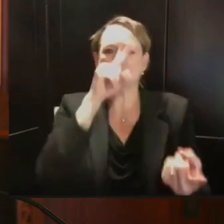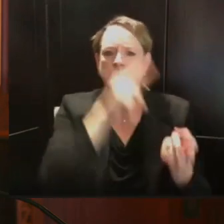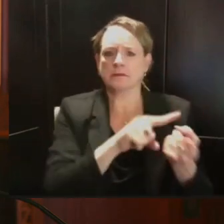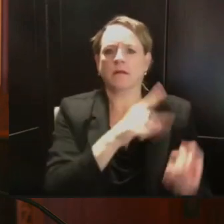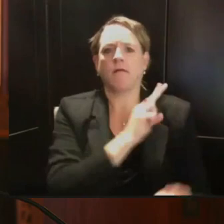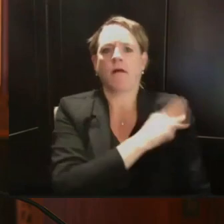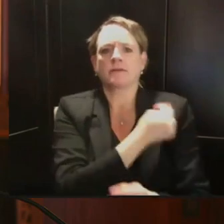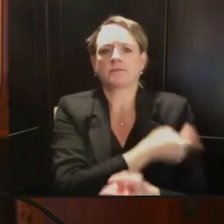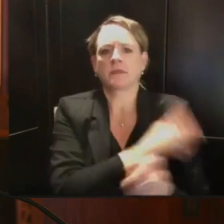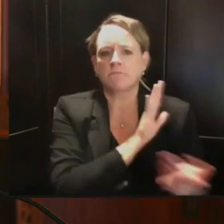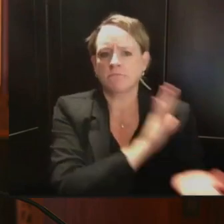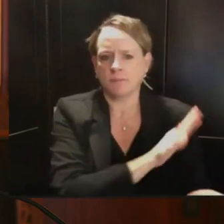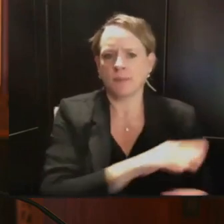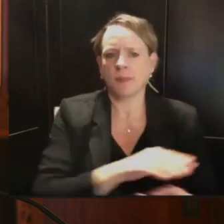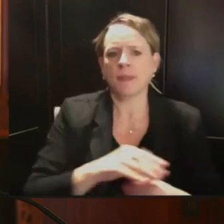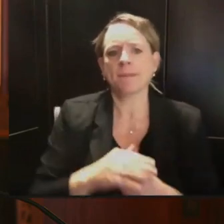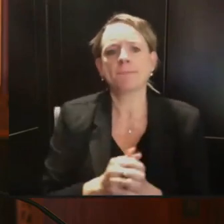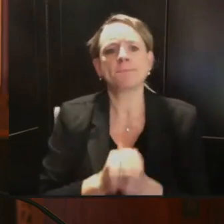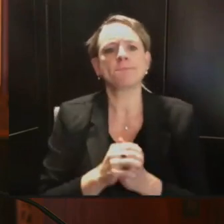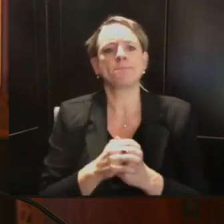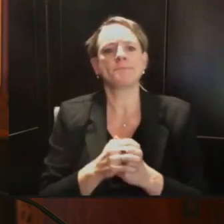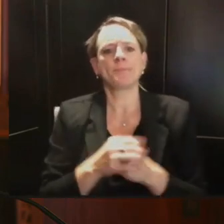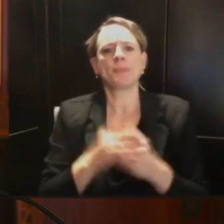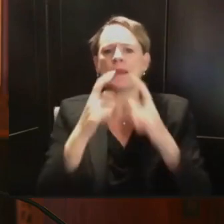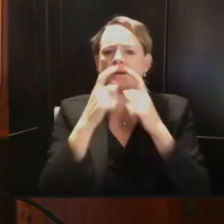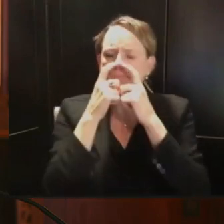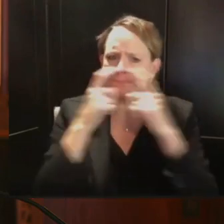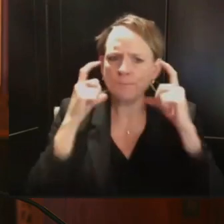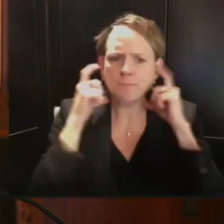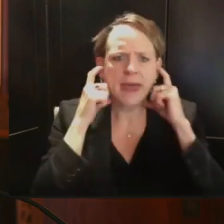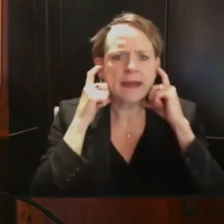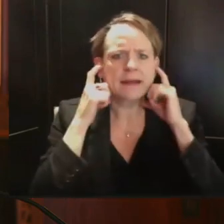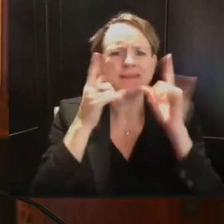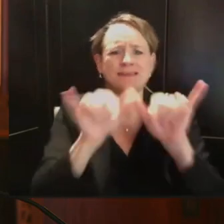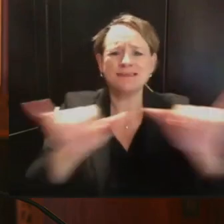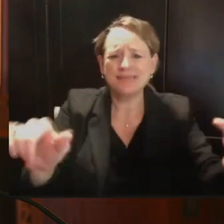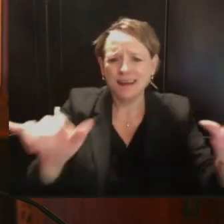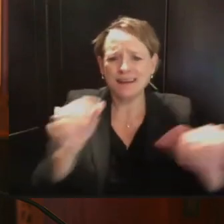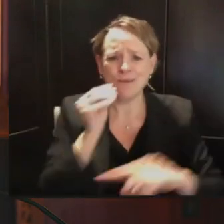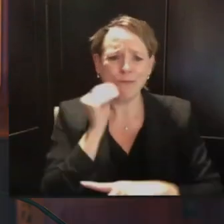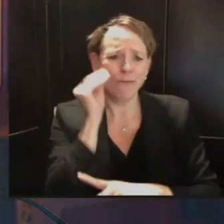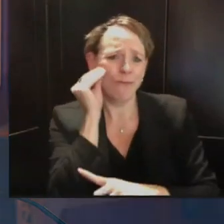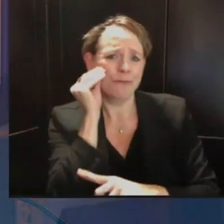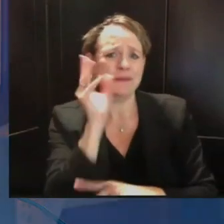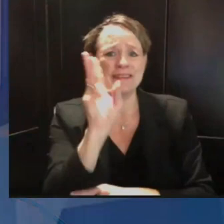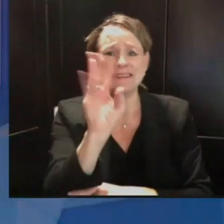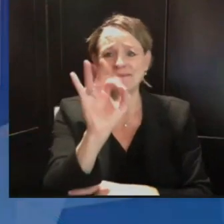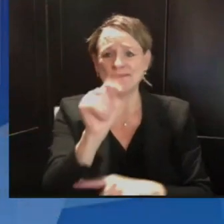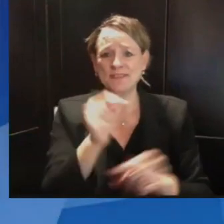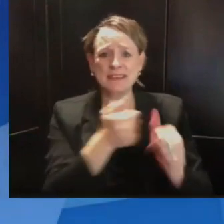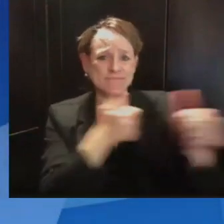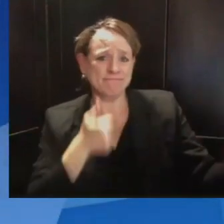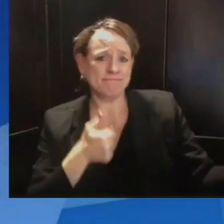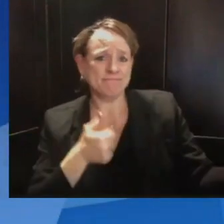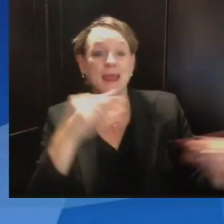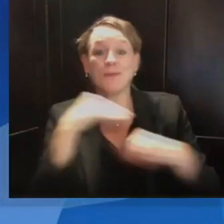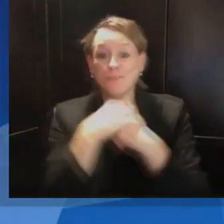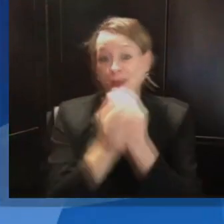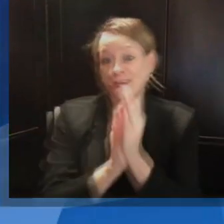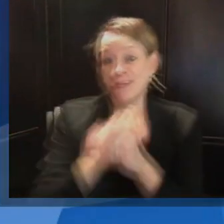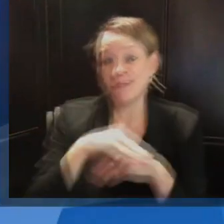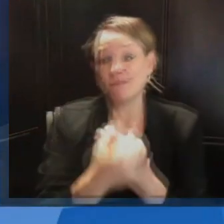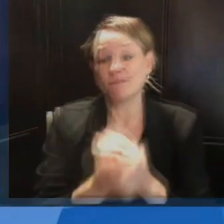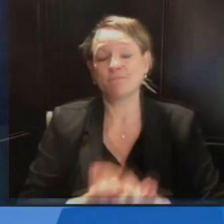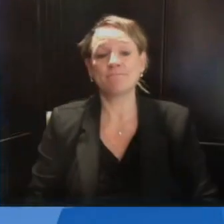masking up, and making the choices that keep our communities safe. Thank you. We'll now take your questions. A reminder to maintain